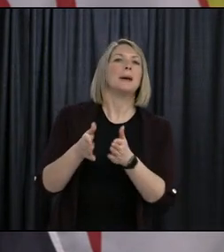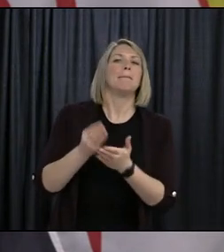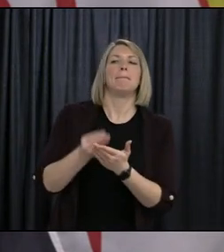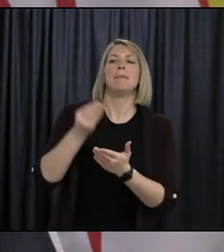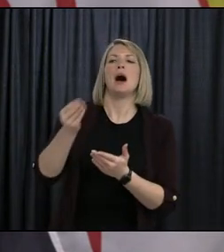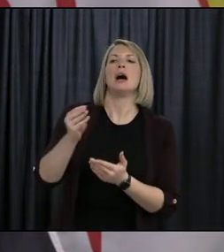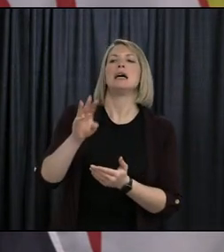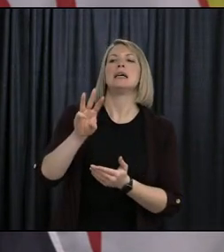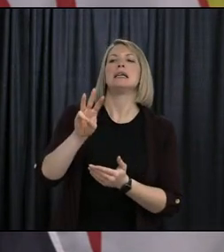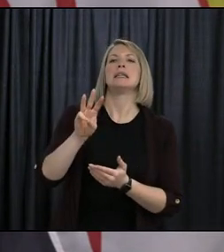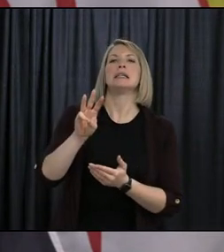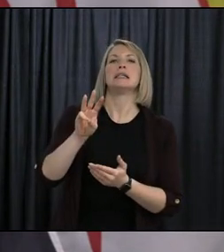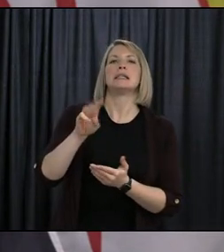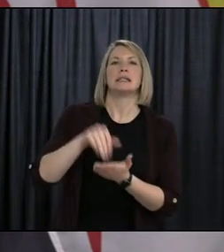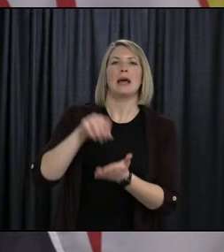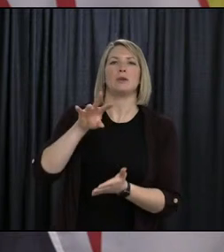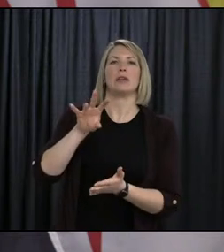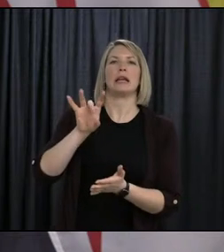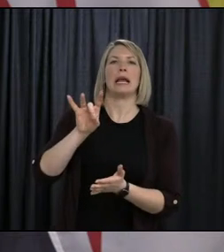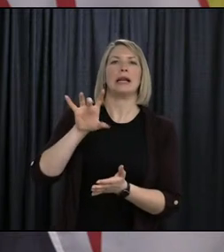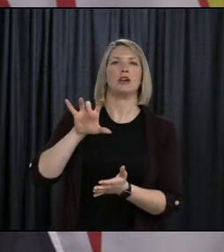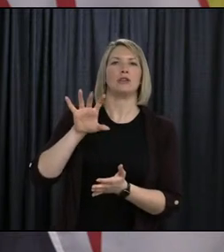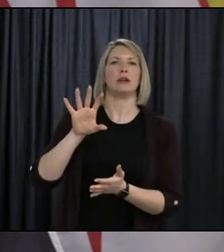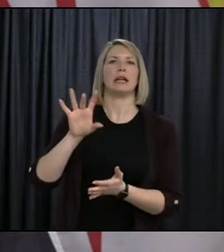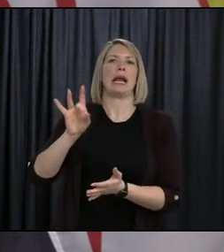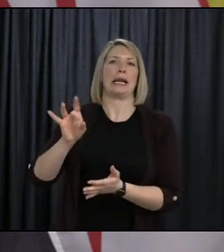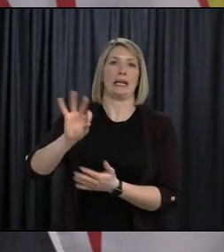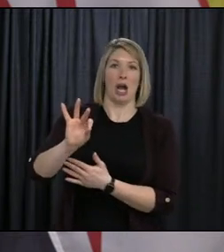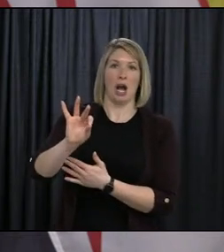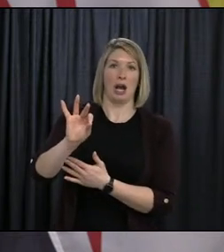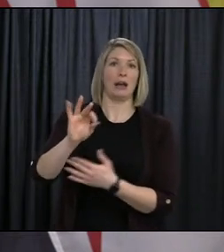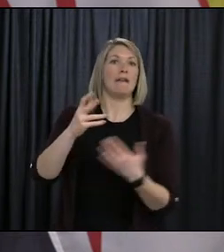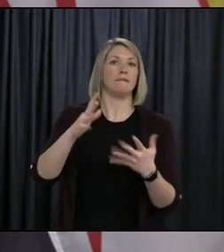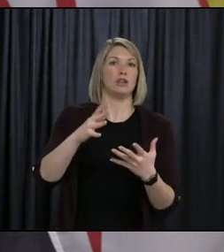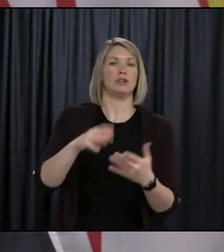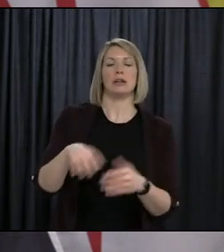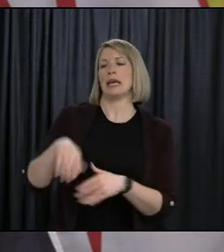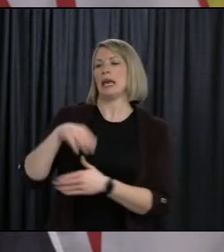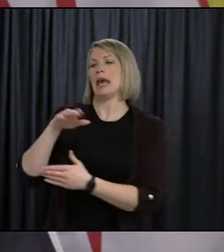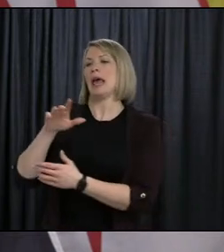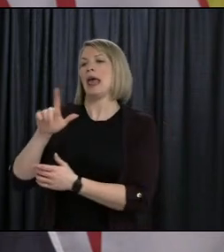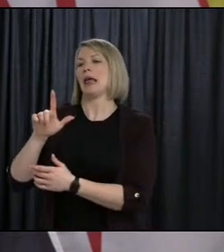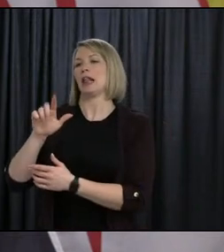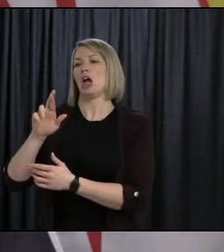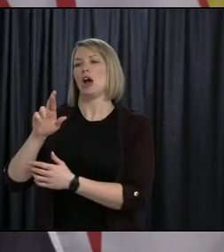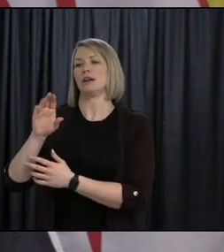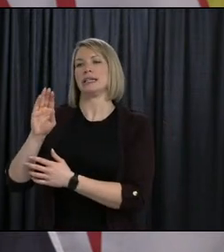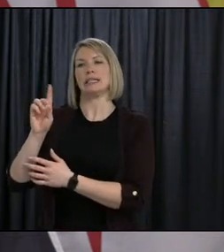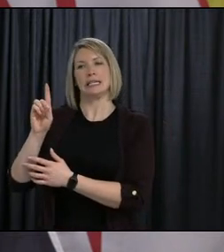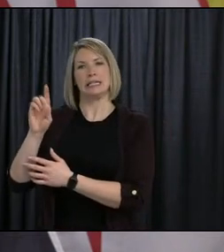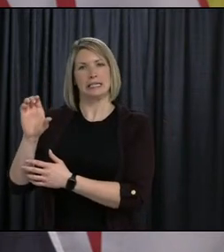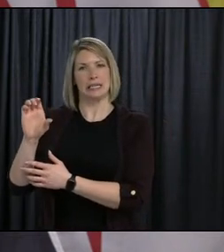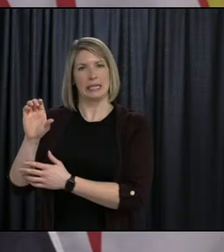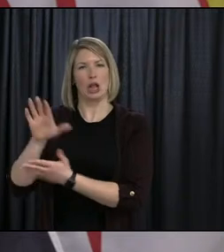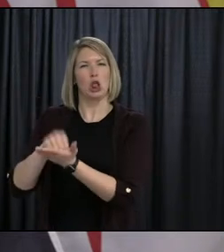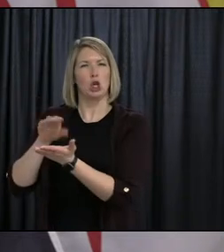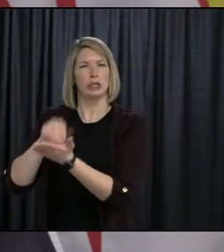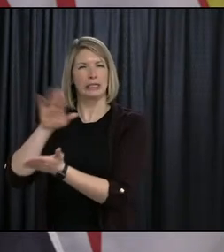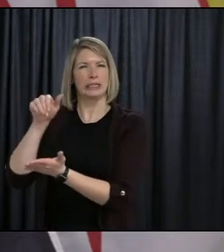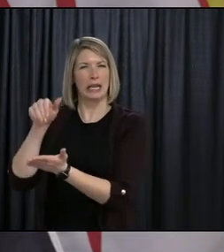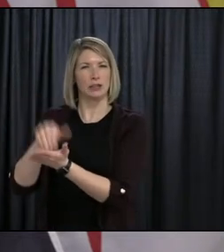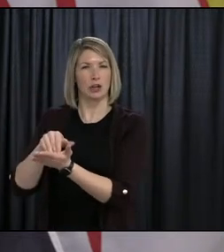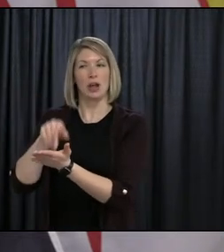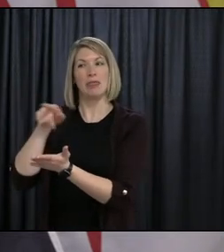The Department of Education, the Learning Resource Center, LRDC, they sourced us an additional 900.